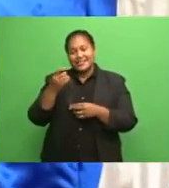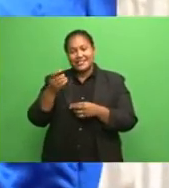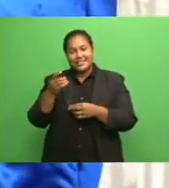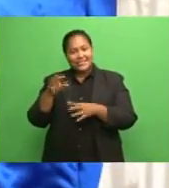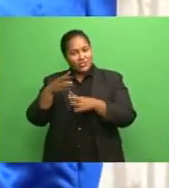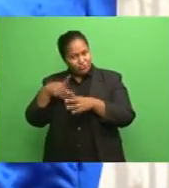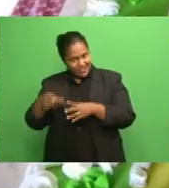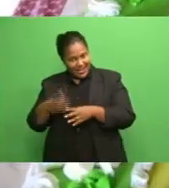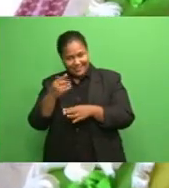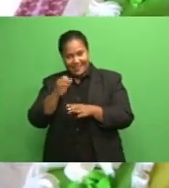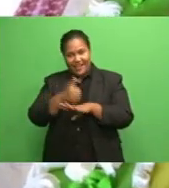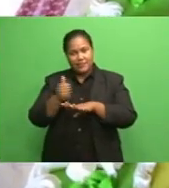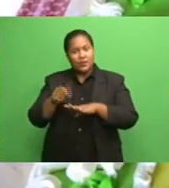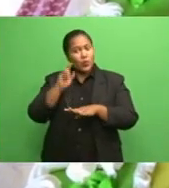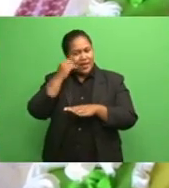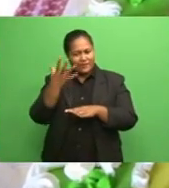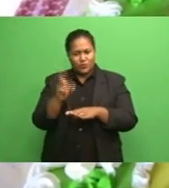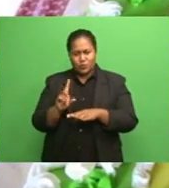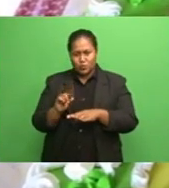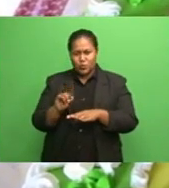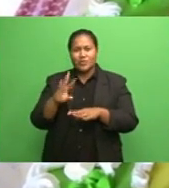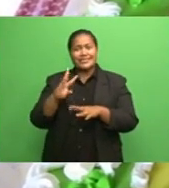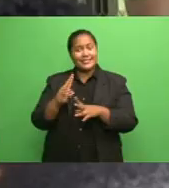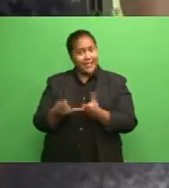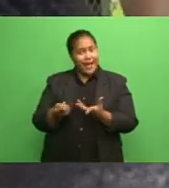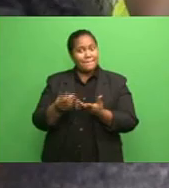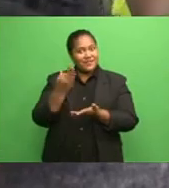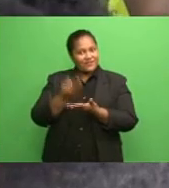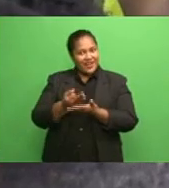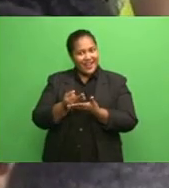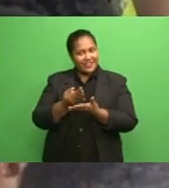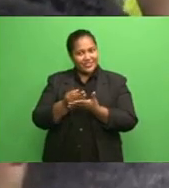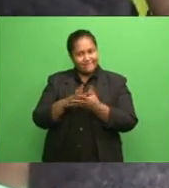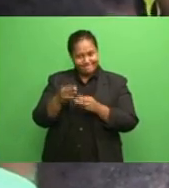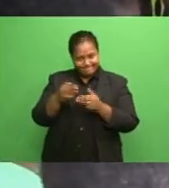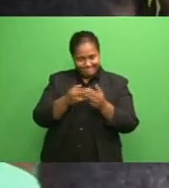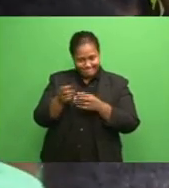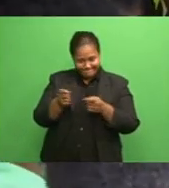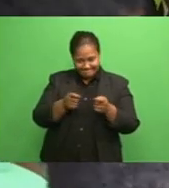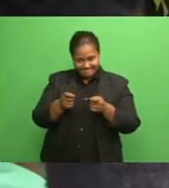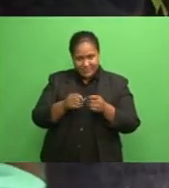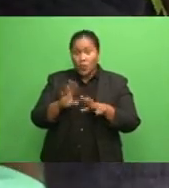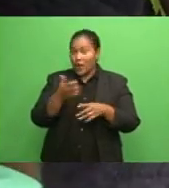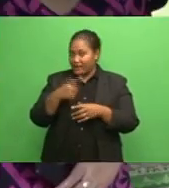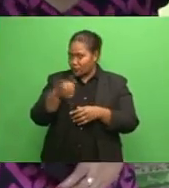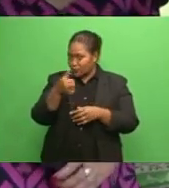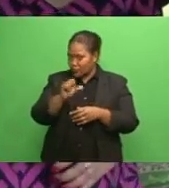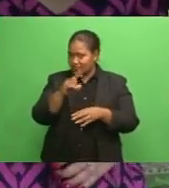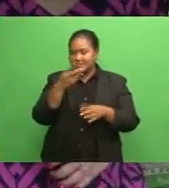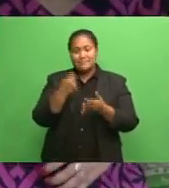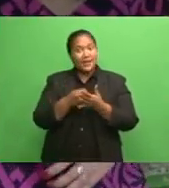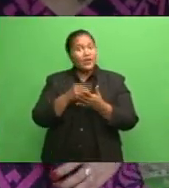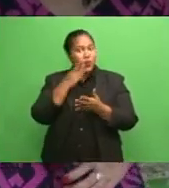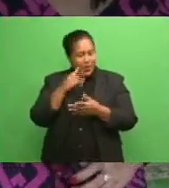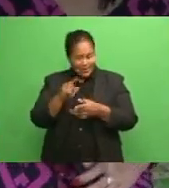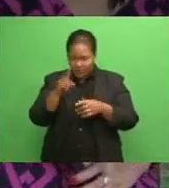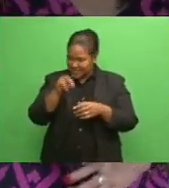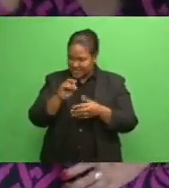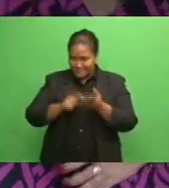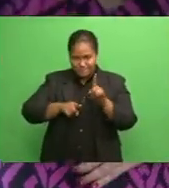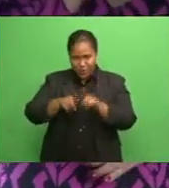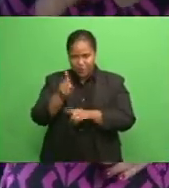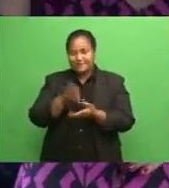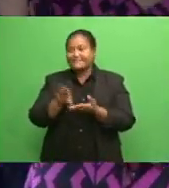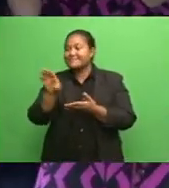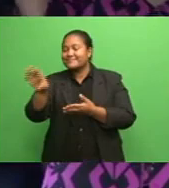do some very, very stringent, prudent financial management. We'll have to use money where it is needed most. So